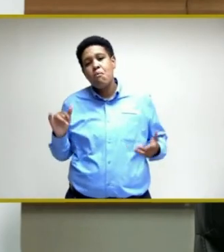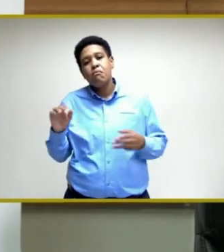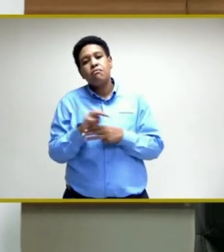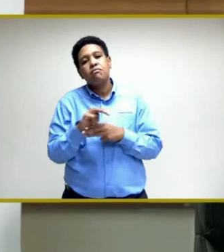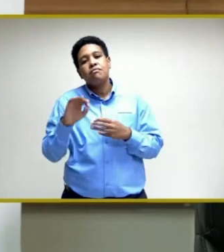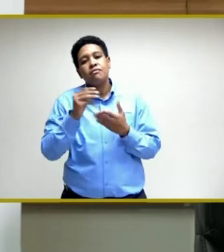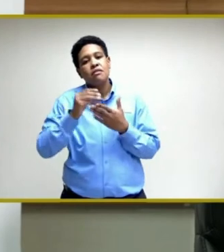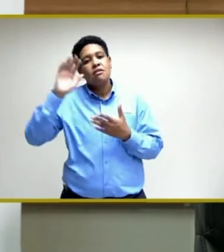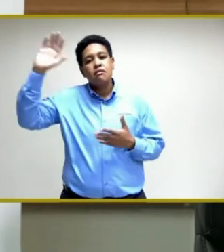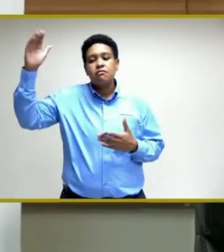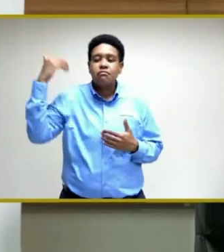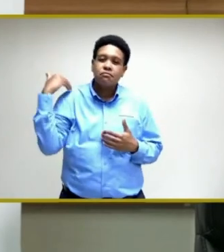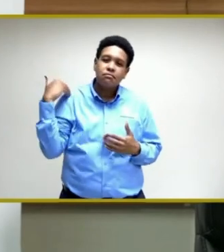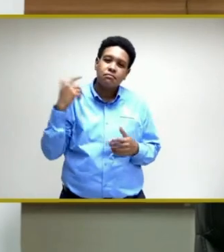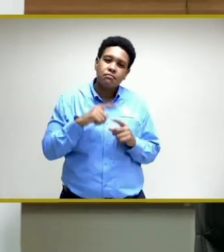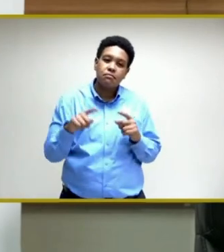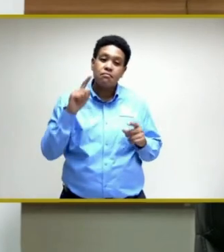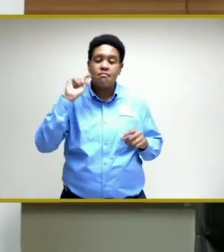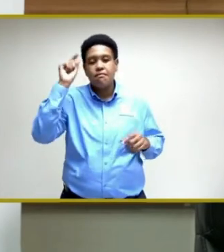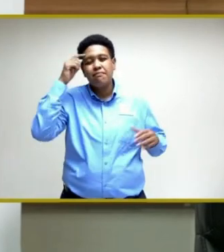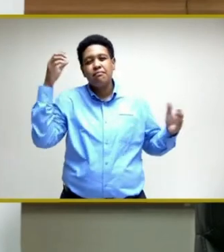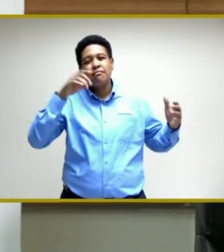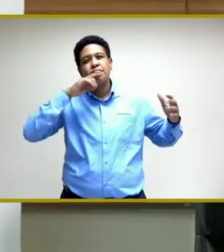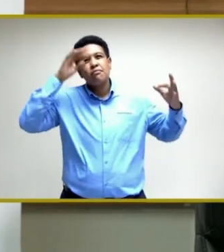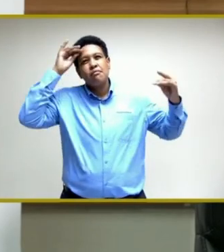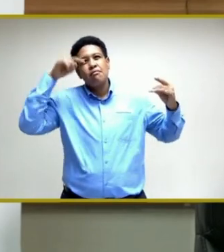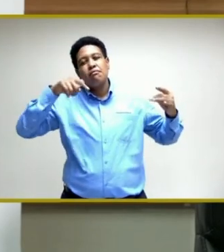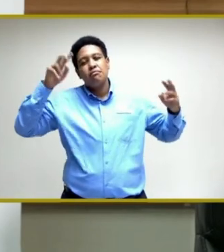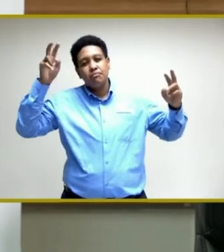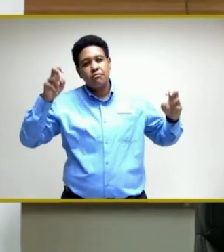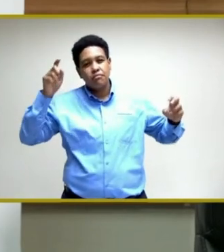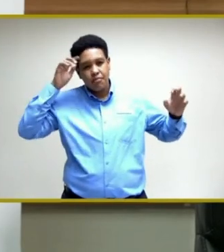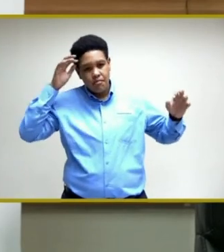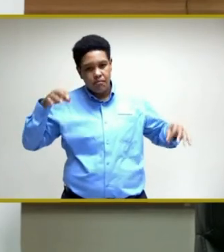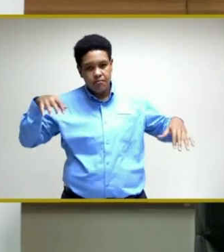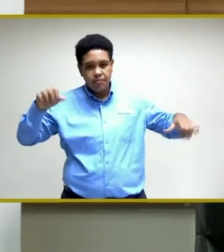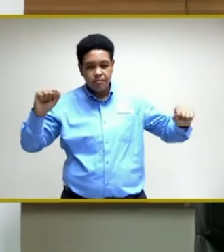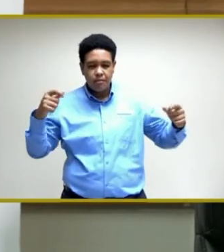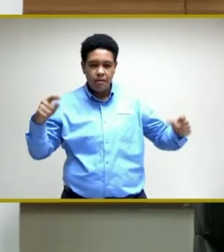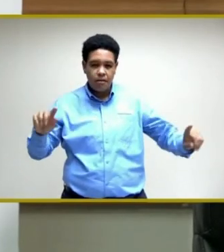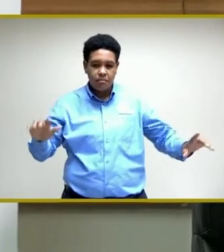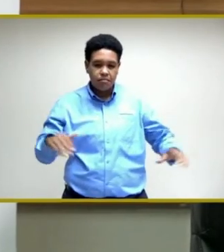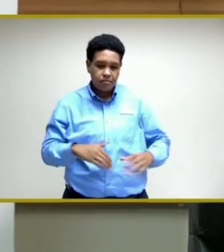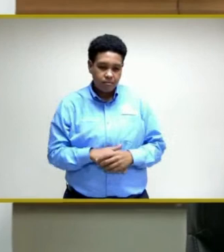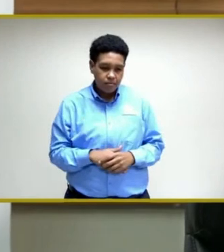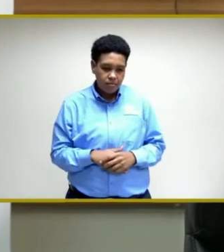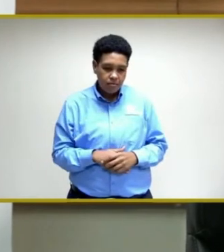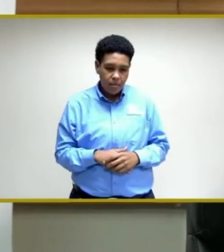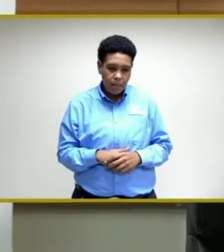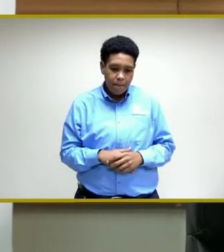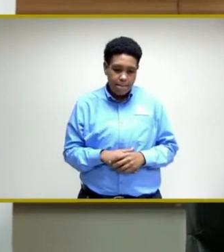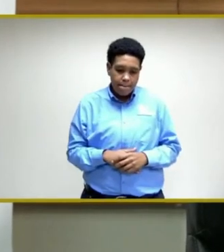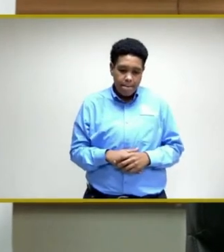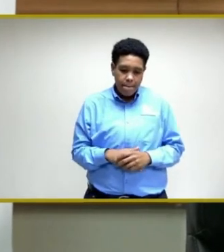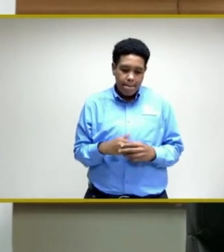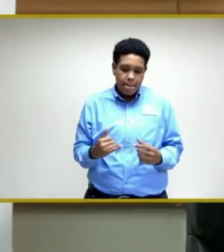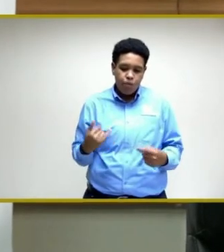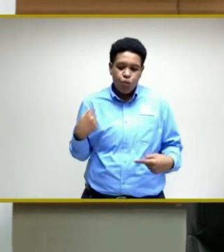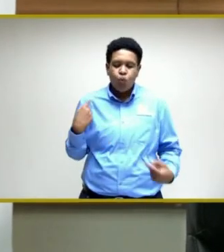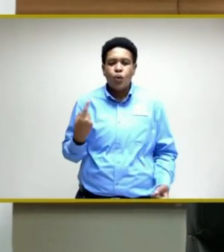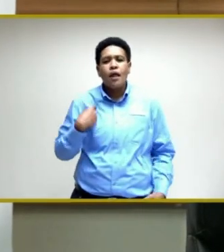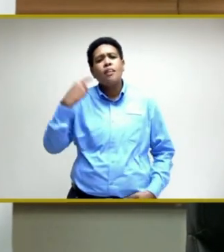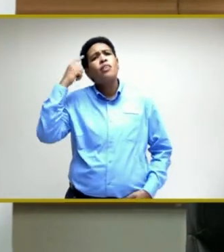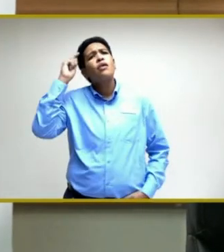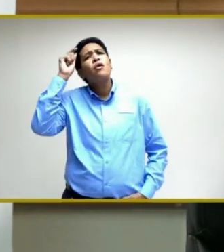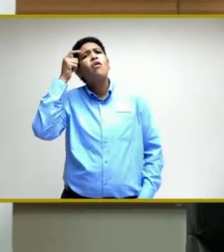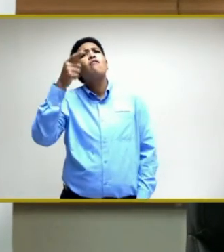of Finance. Of course, the Cabinet considers these things and decisions are taken. To date, I think the government has